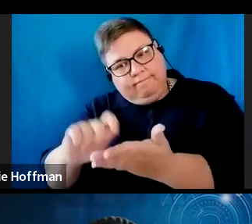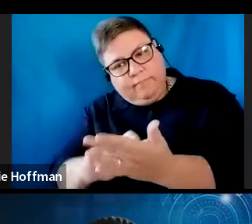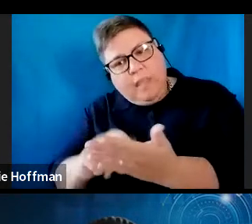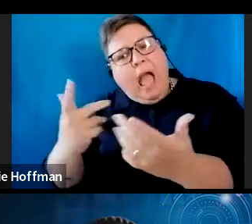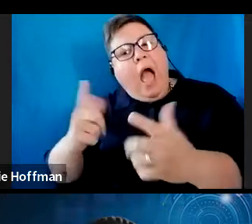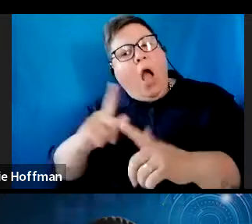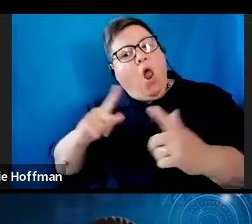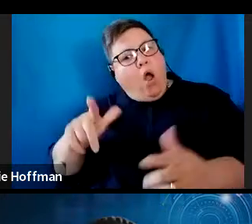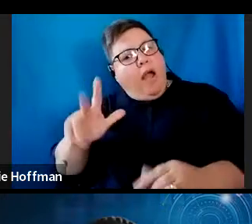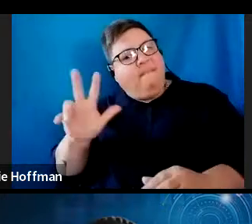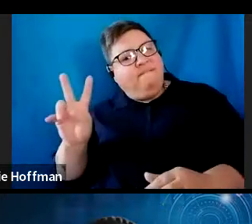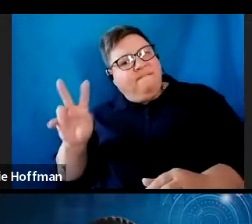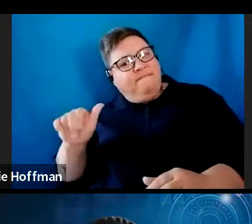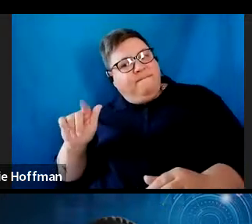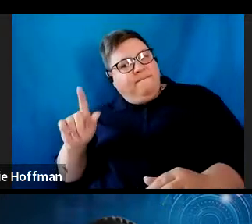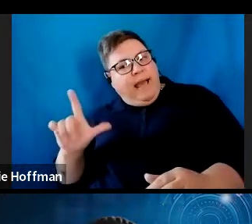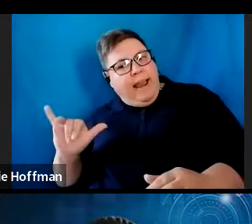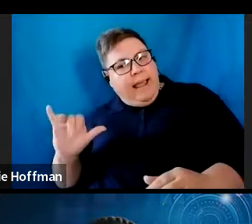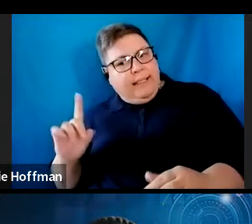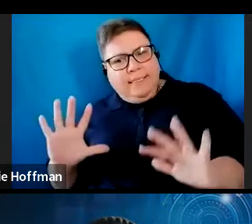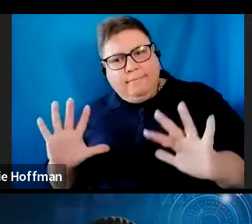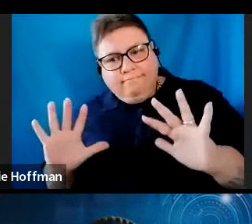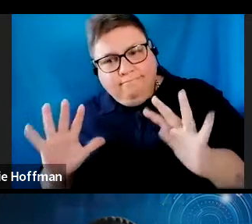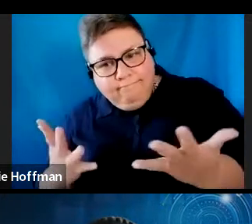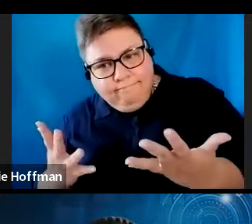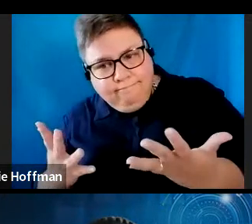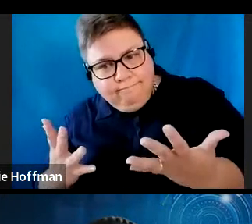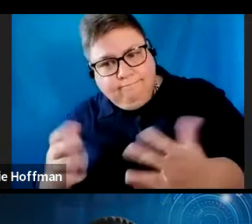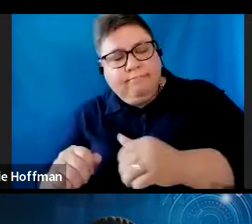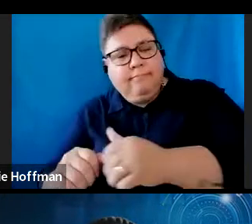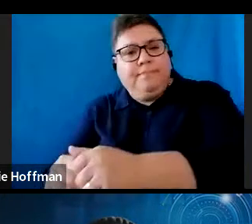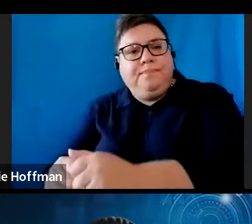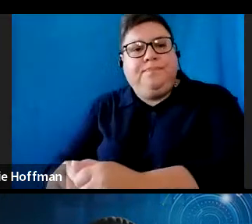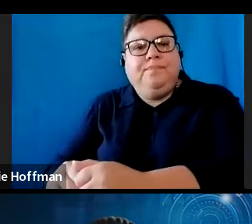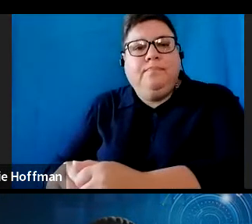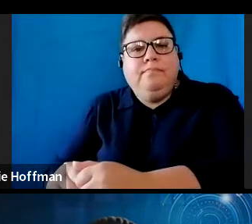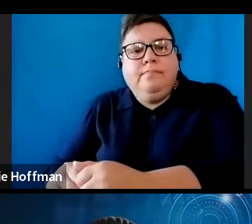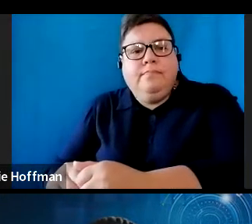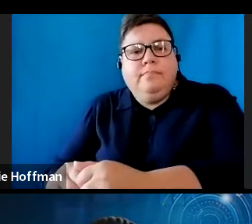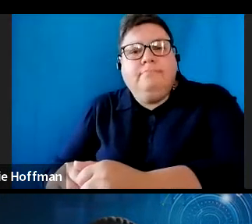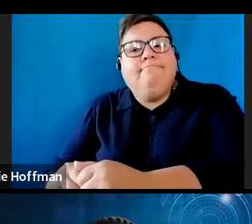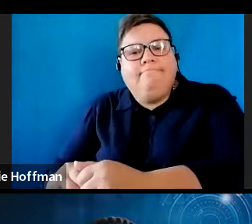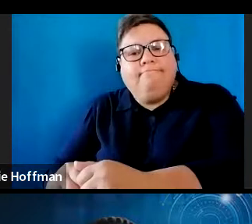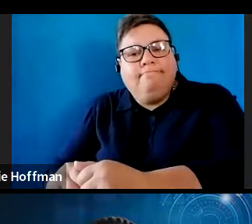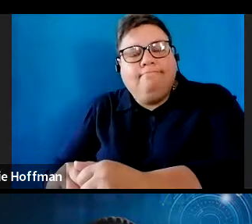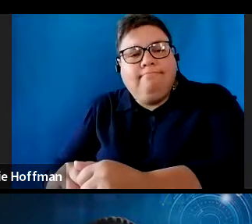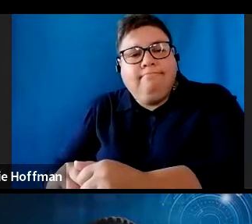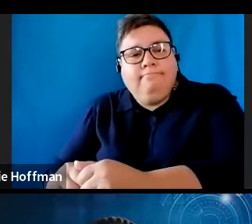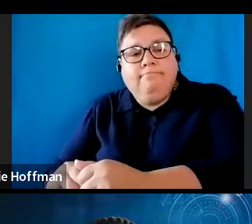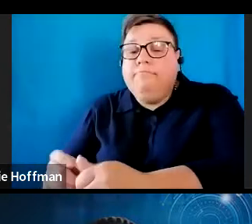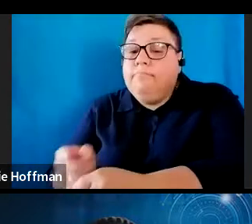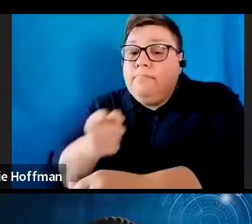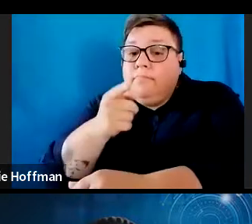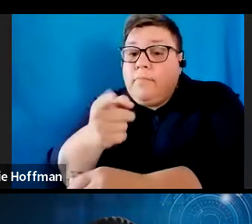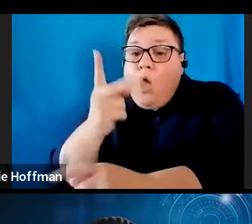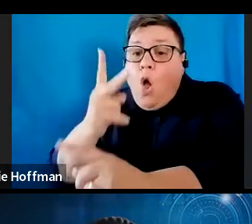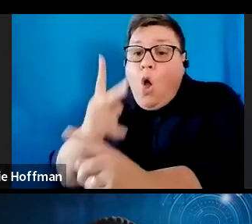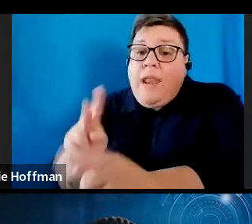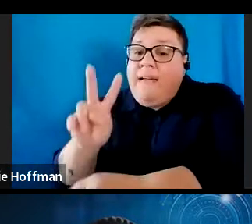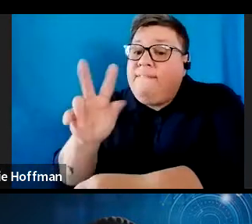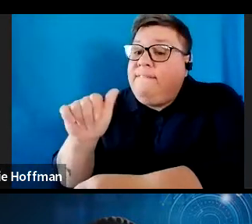for? Lindsay, can you answer this one as well? Sure, I can. The tax directive will only be valid